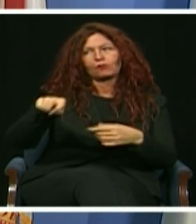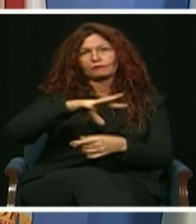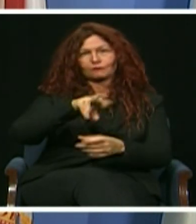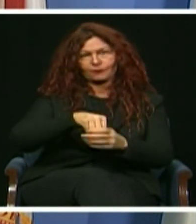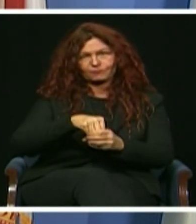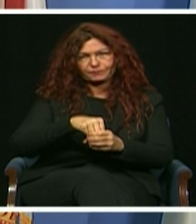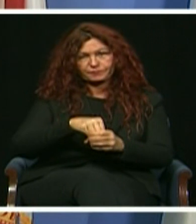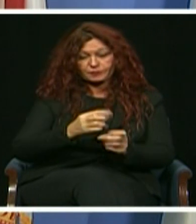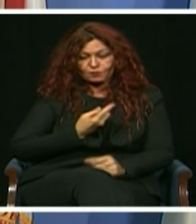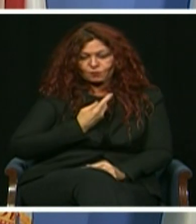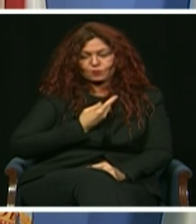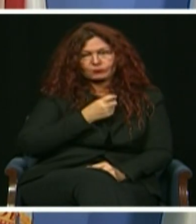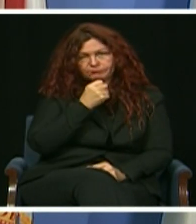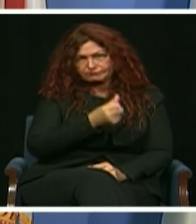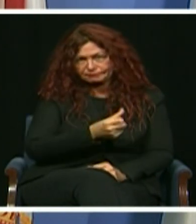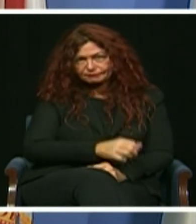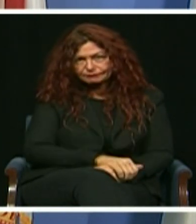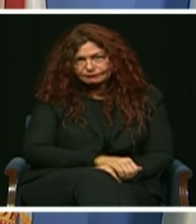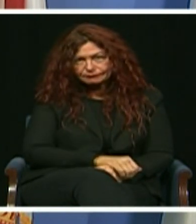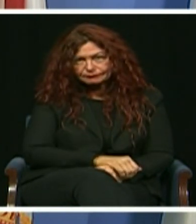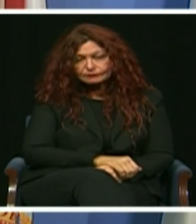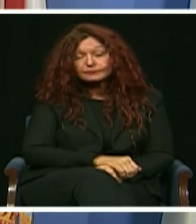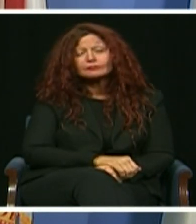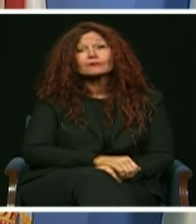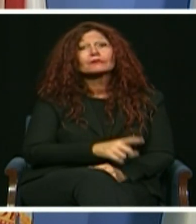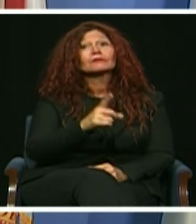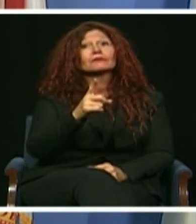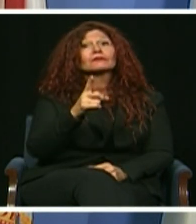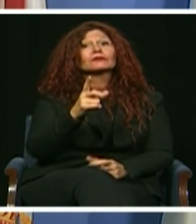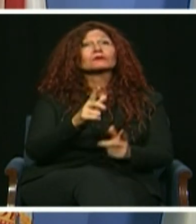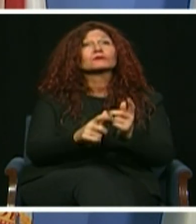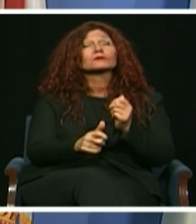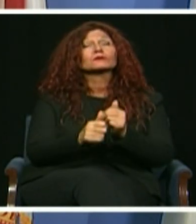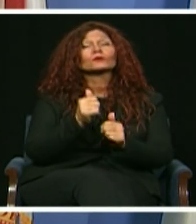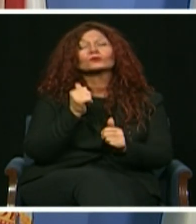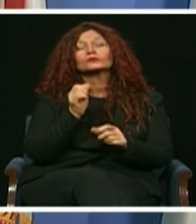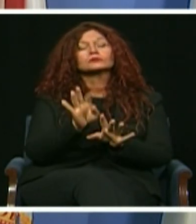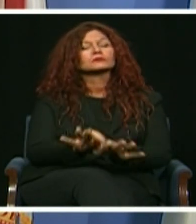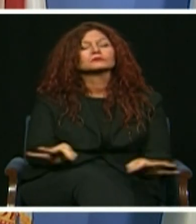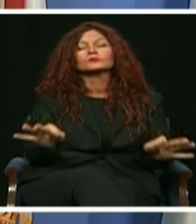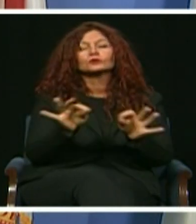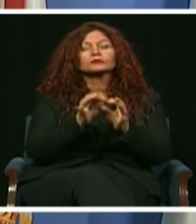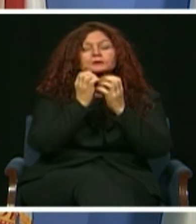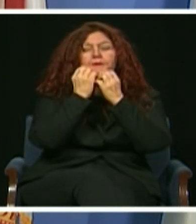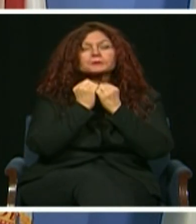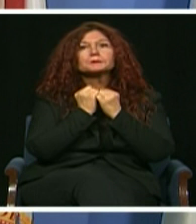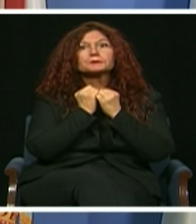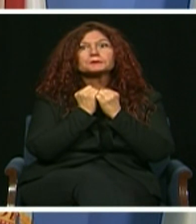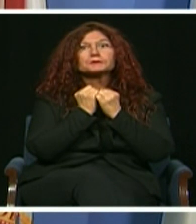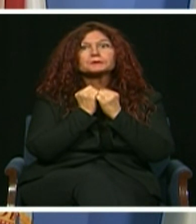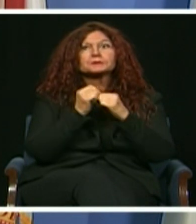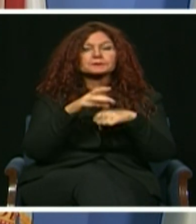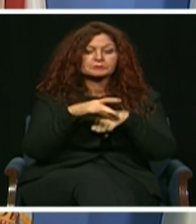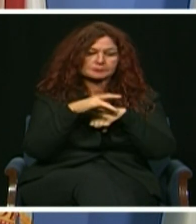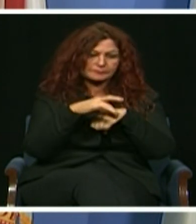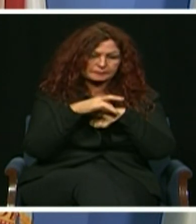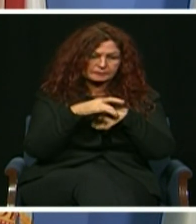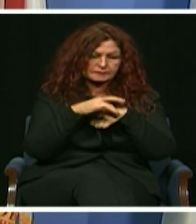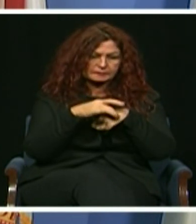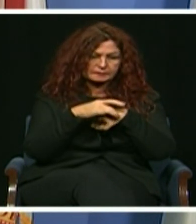no issue is more important to our economy and prosperity than our precious natural E for environment.